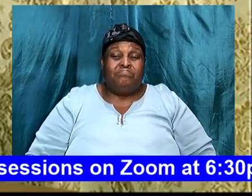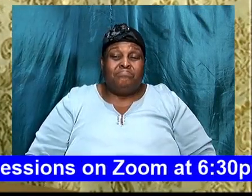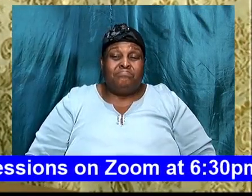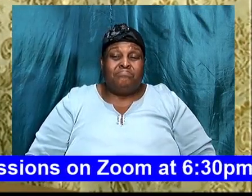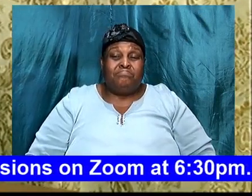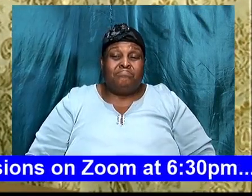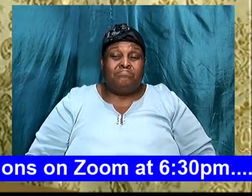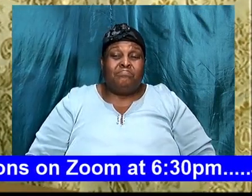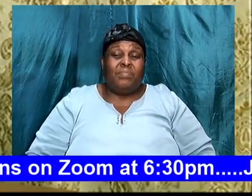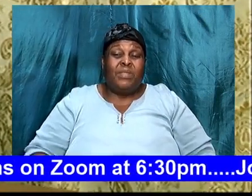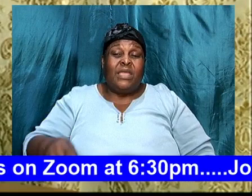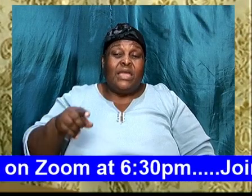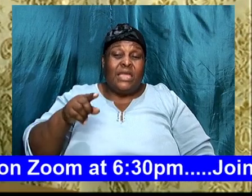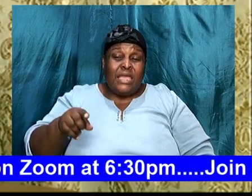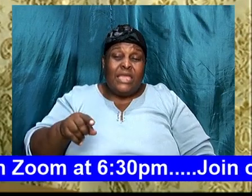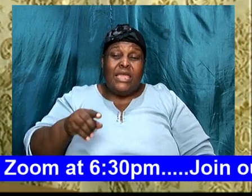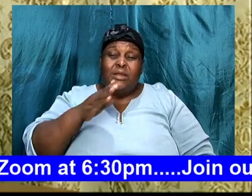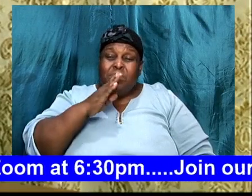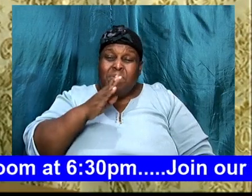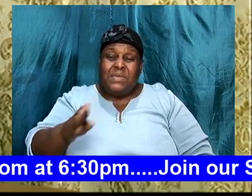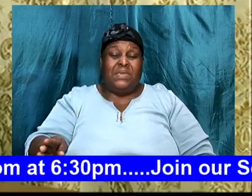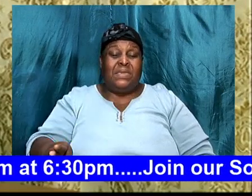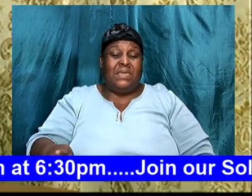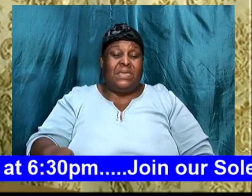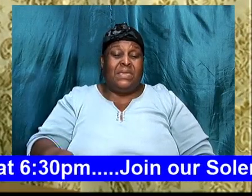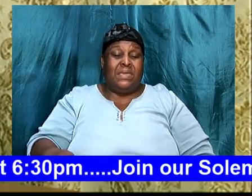And he will be, wild man.